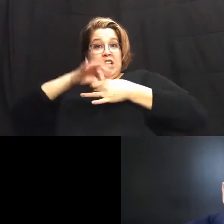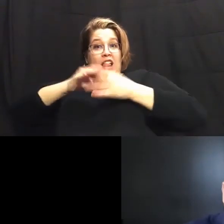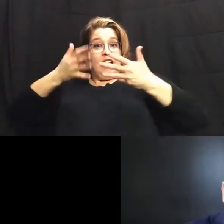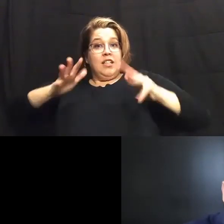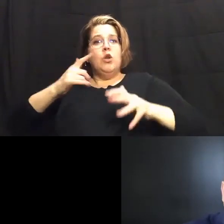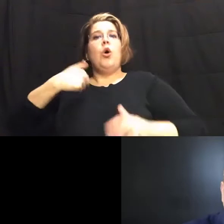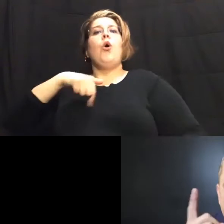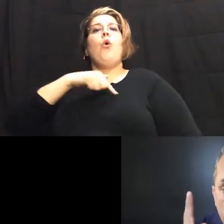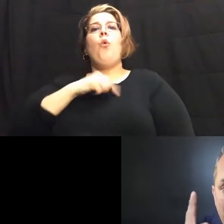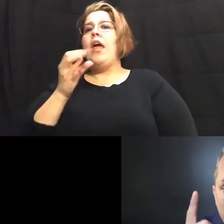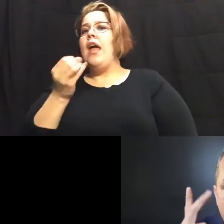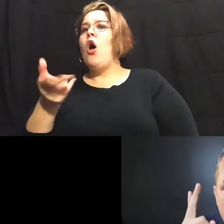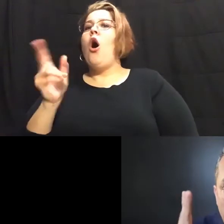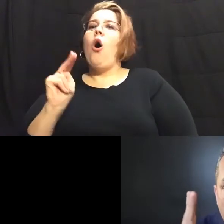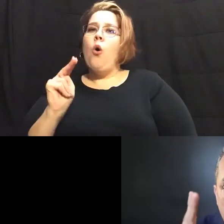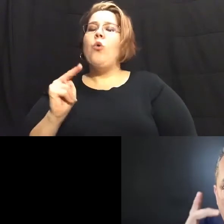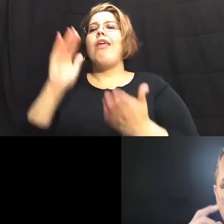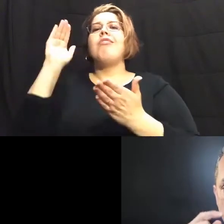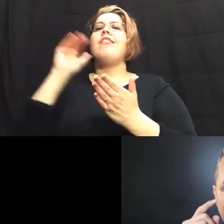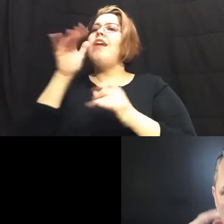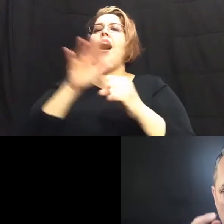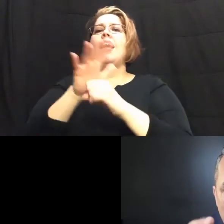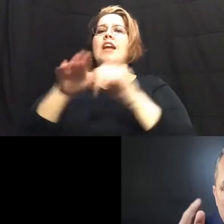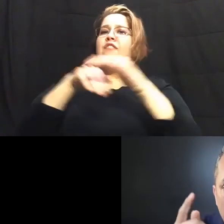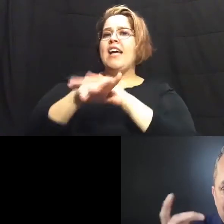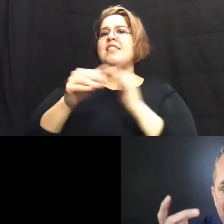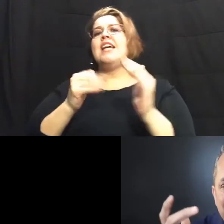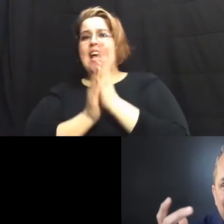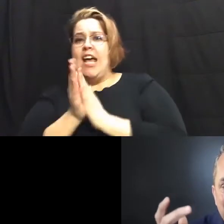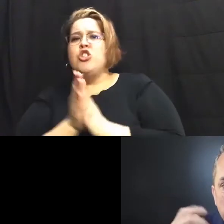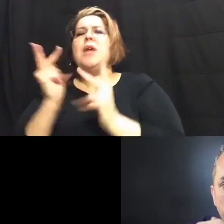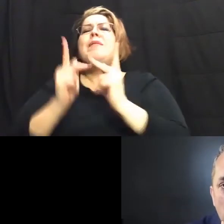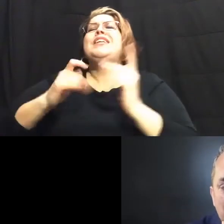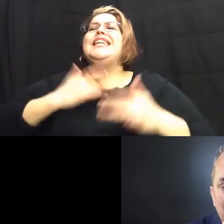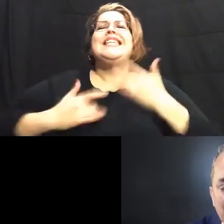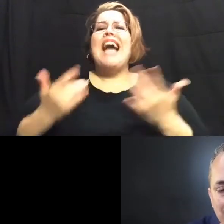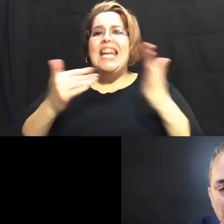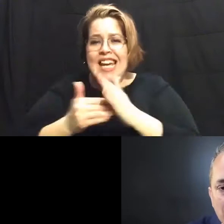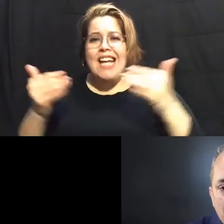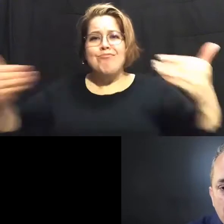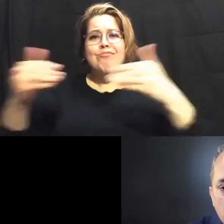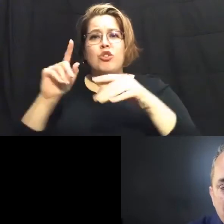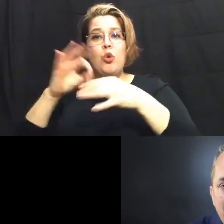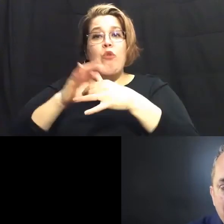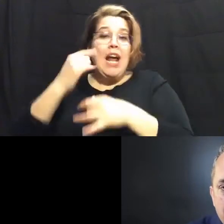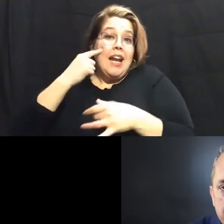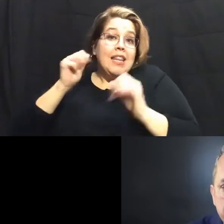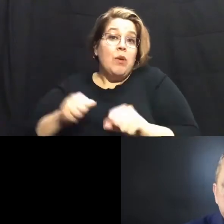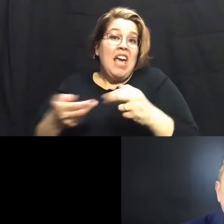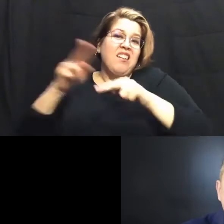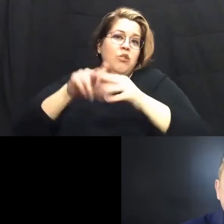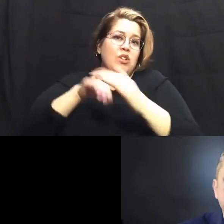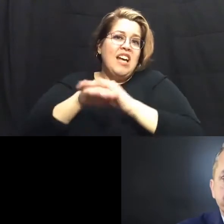own the lack of voter access and the lack of voter energy we got to do it and get people excited again to vote and i think we can get there and increase access